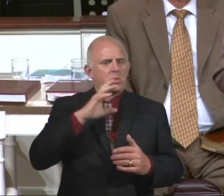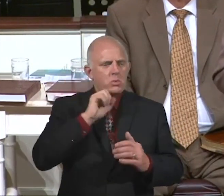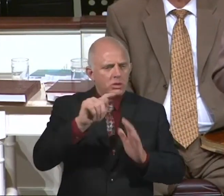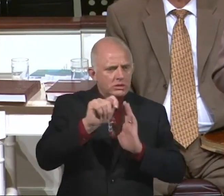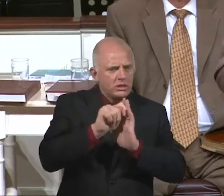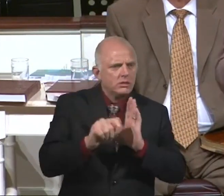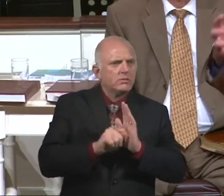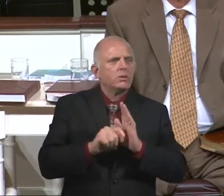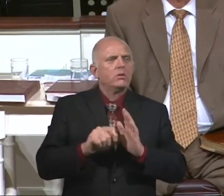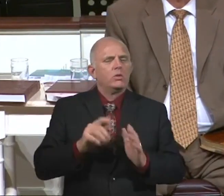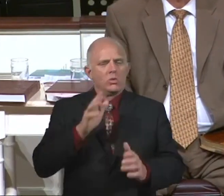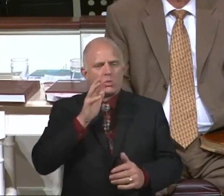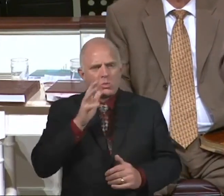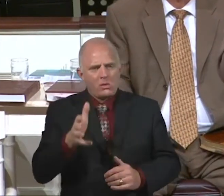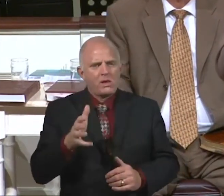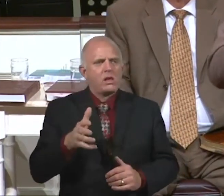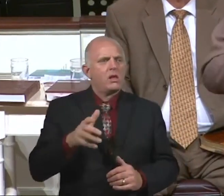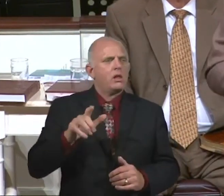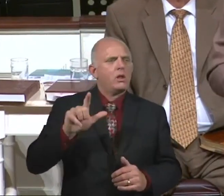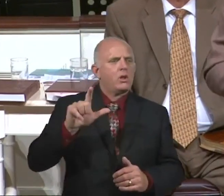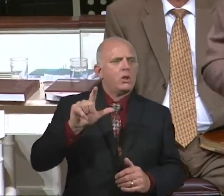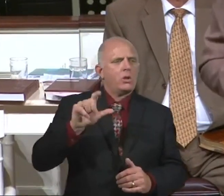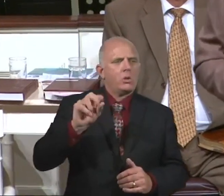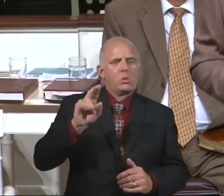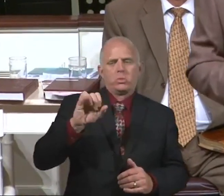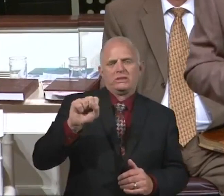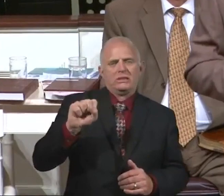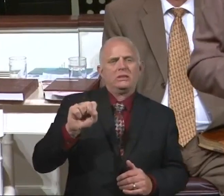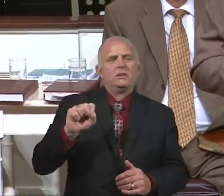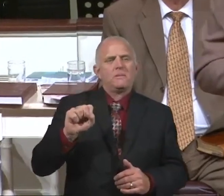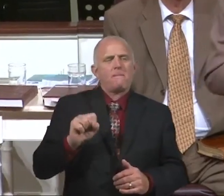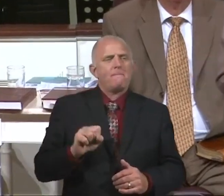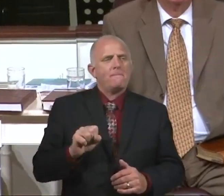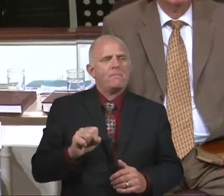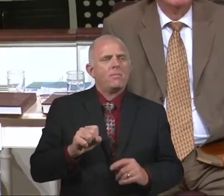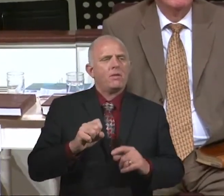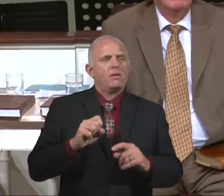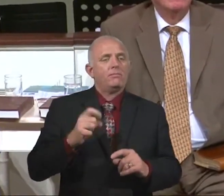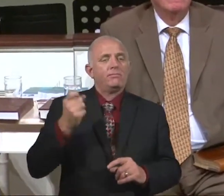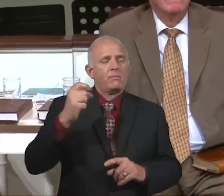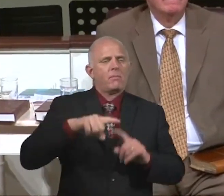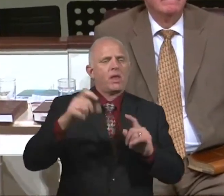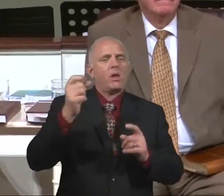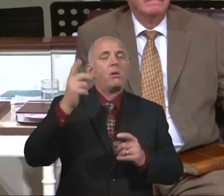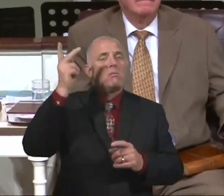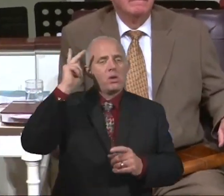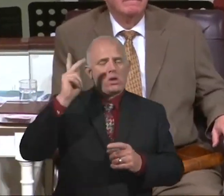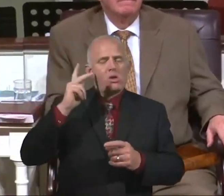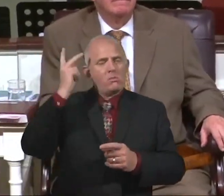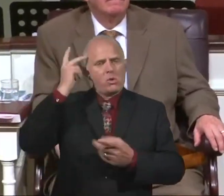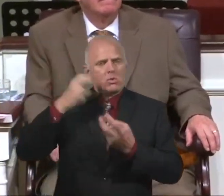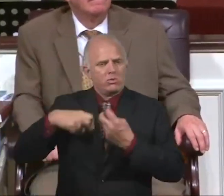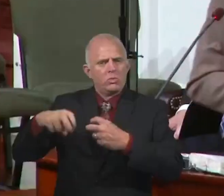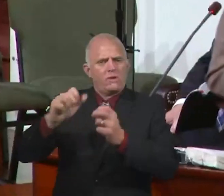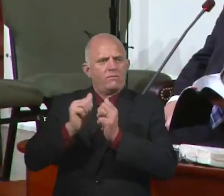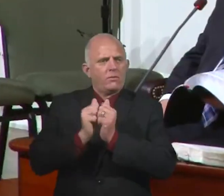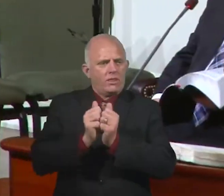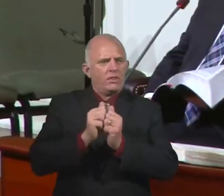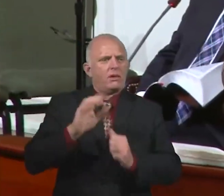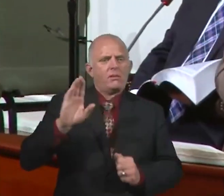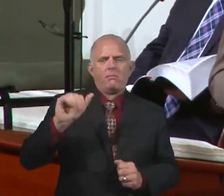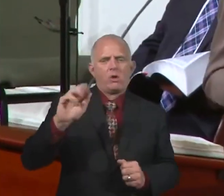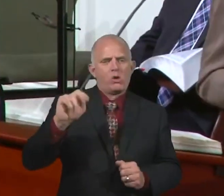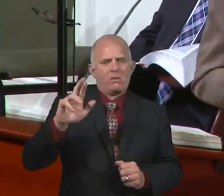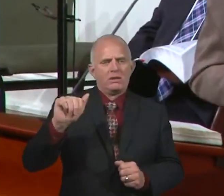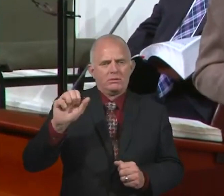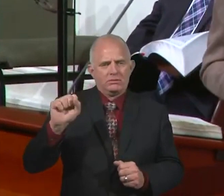Lois. But they were at the church of Lystra when Apostle Paul went through there on his first missionary journey with Barnabas. It was a Lystra that he